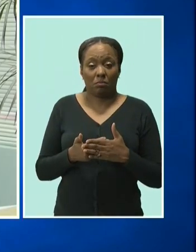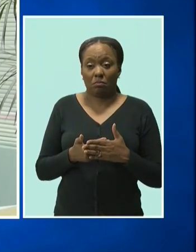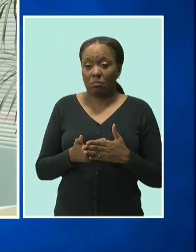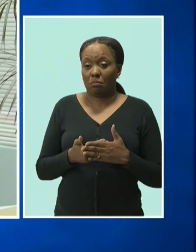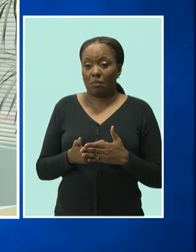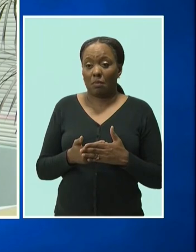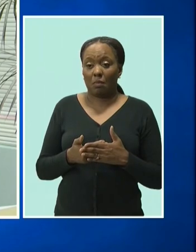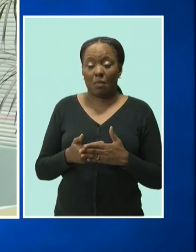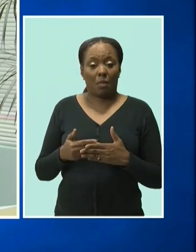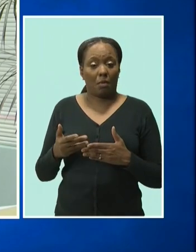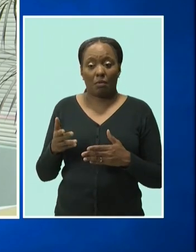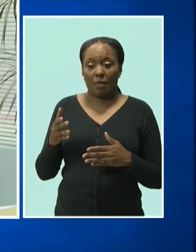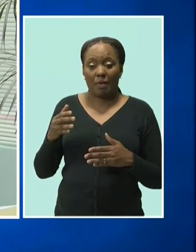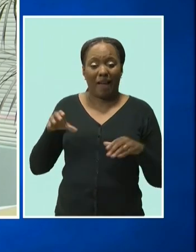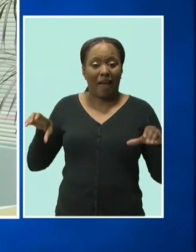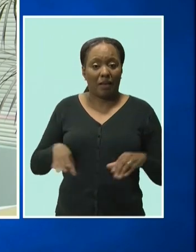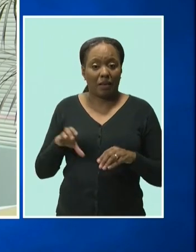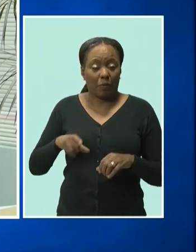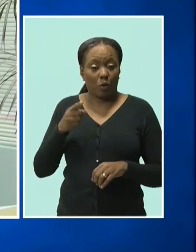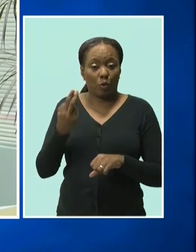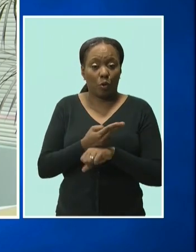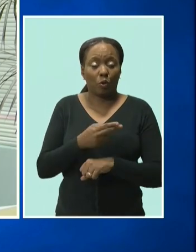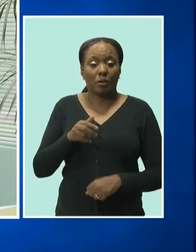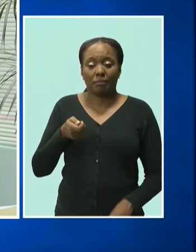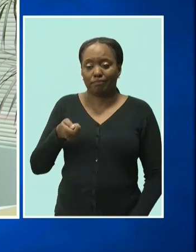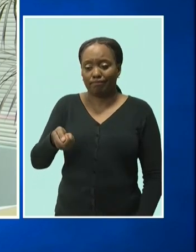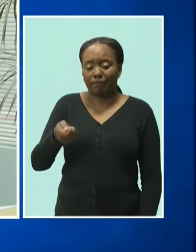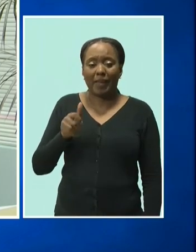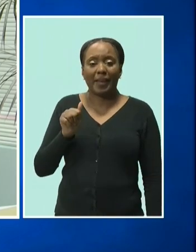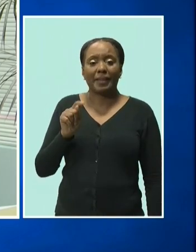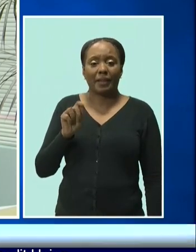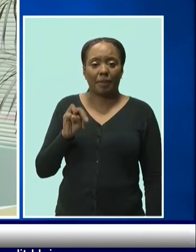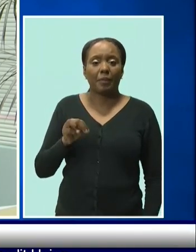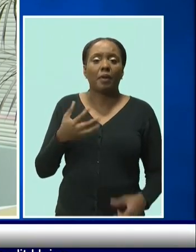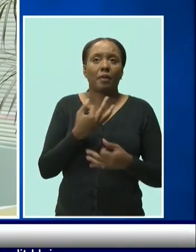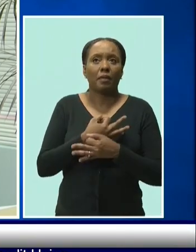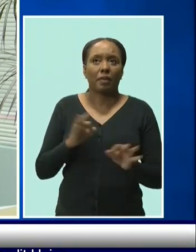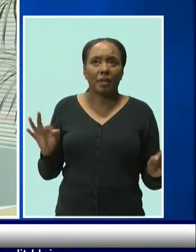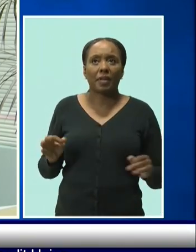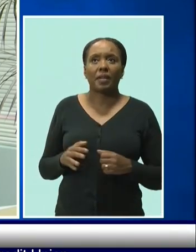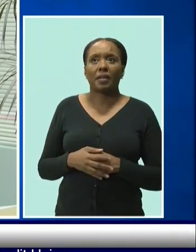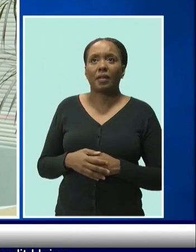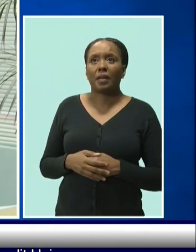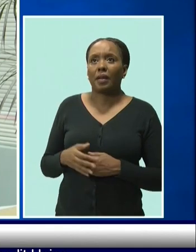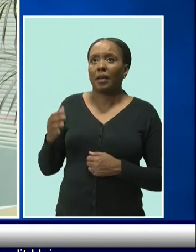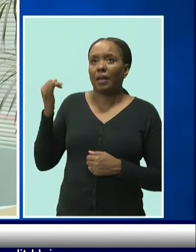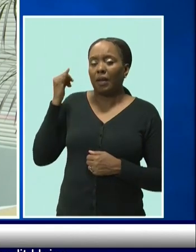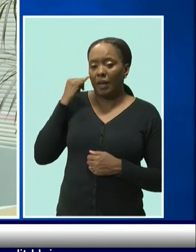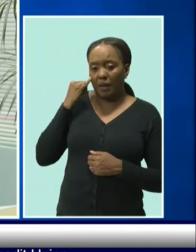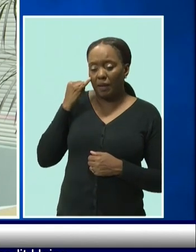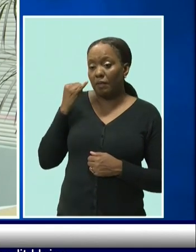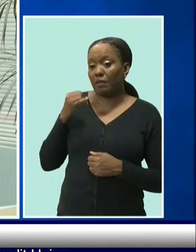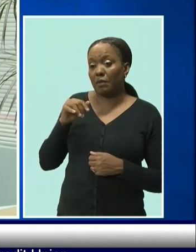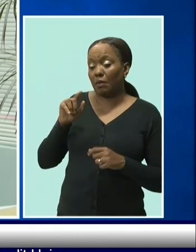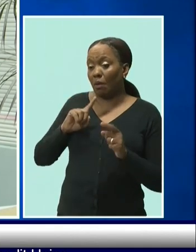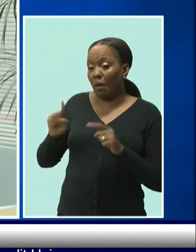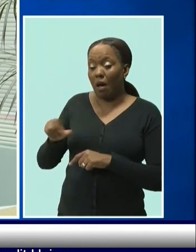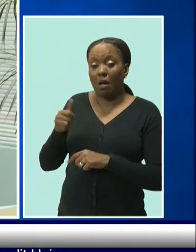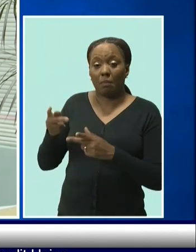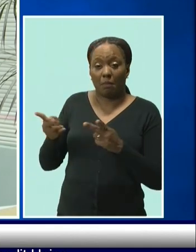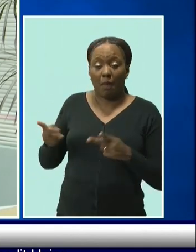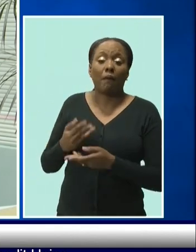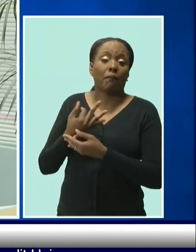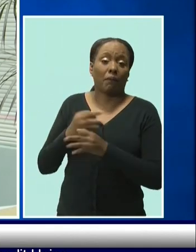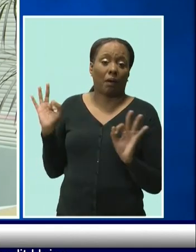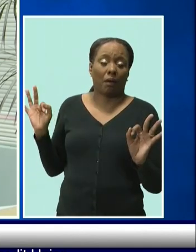In addition to that, if our members utilize their card at a point-of-sale at a merchant, that is also free to our members. I should